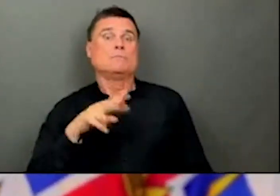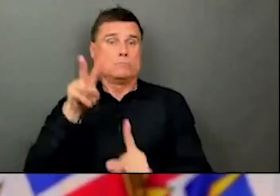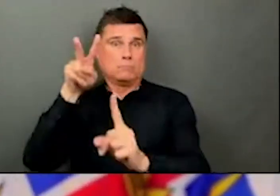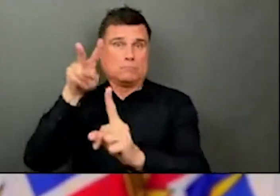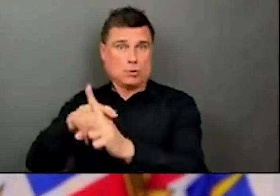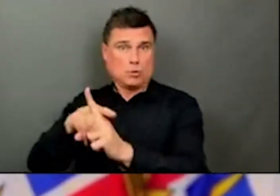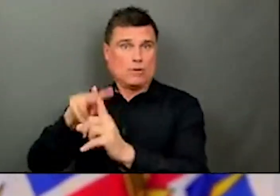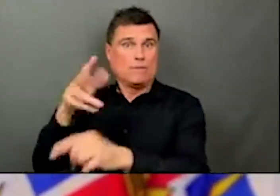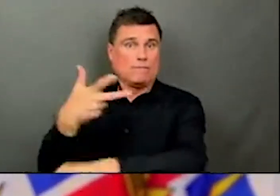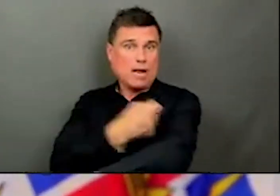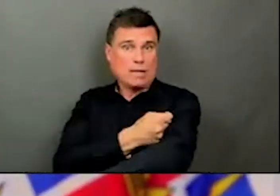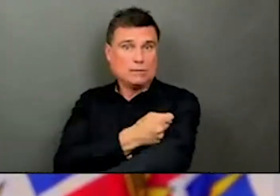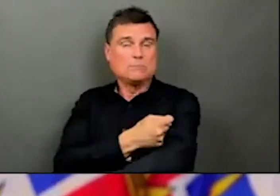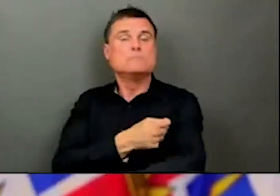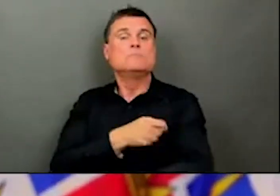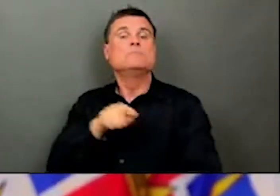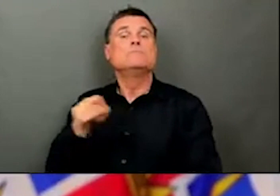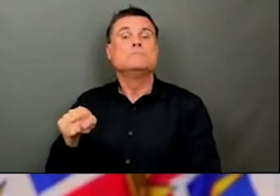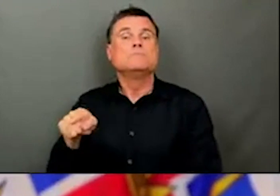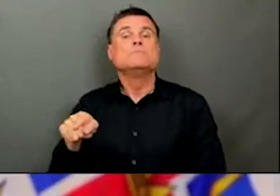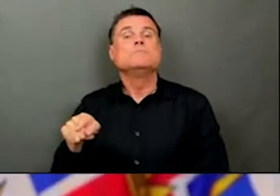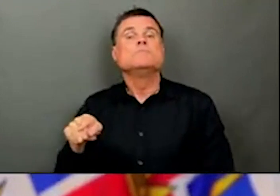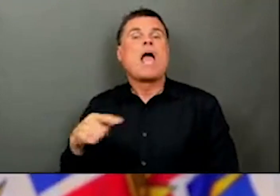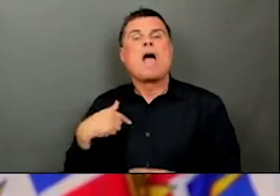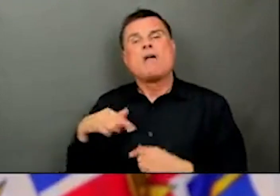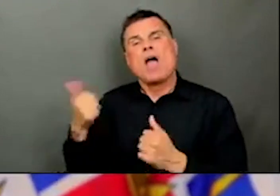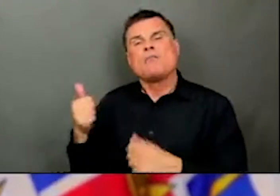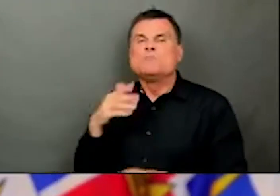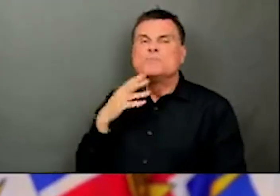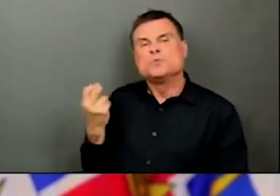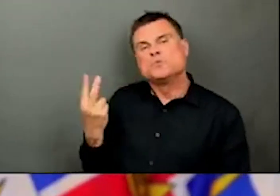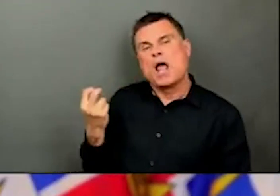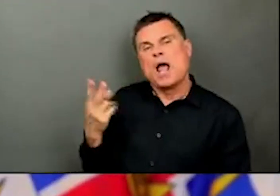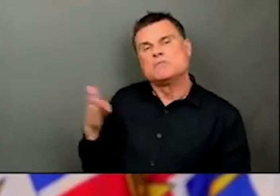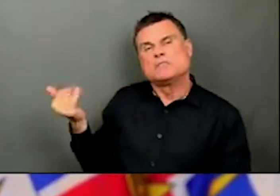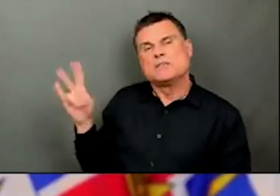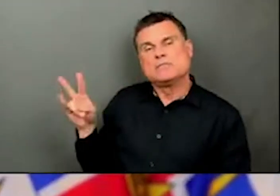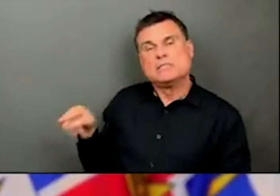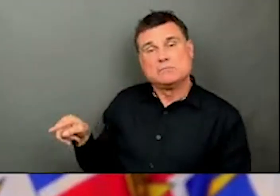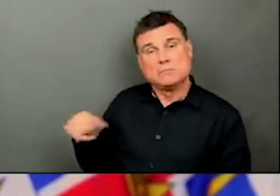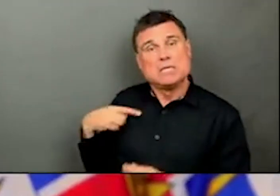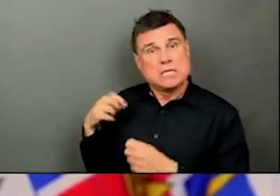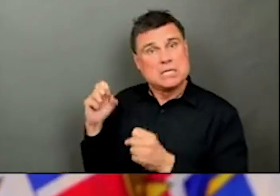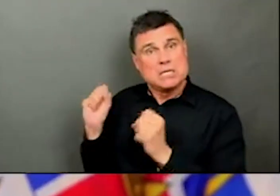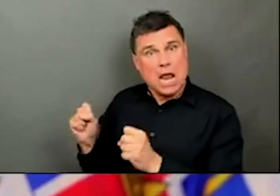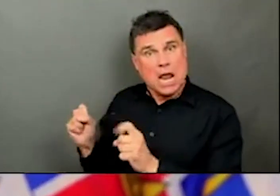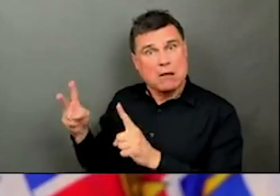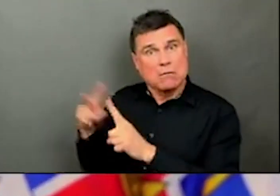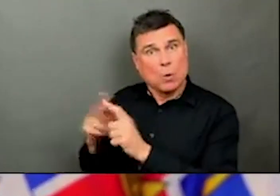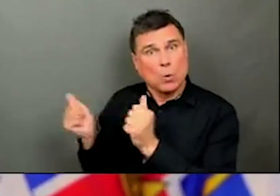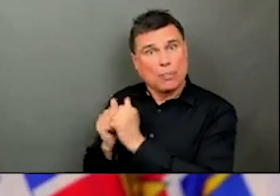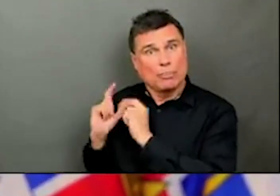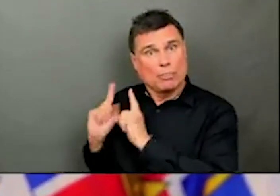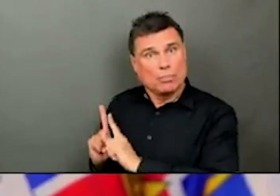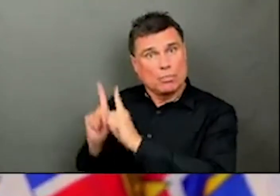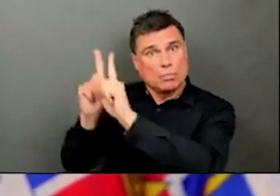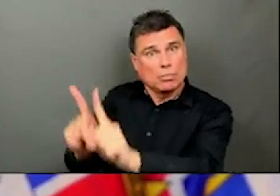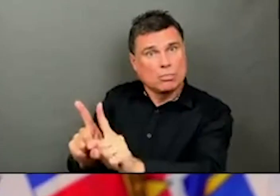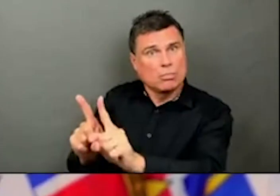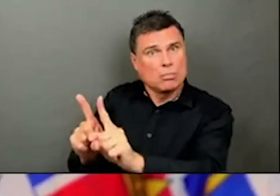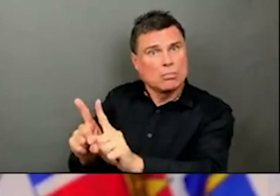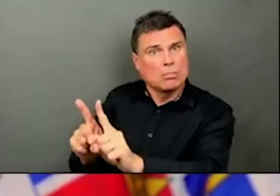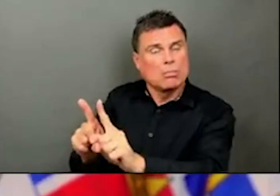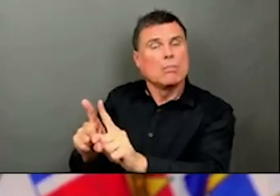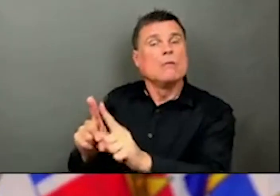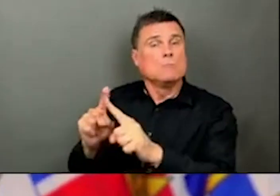get their shot together potentially over the next few weeks? Is that something that's being looked at? And